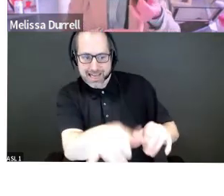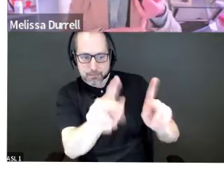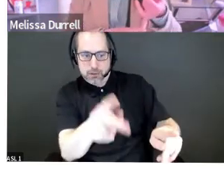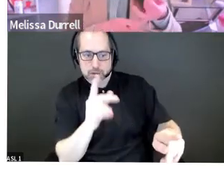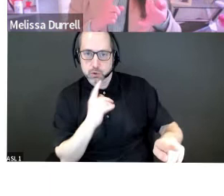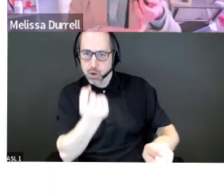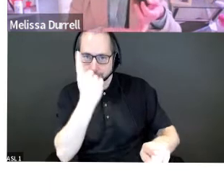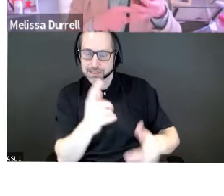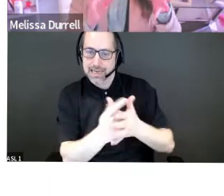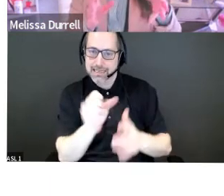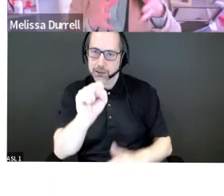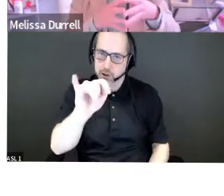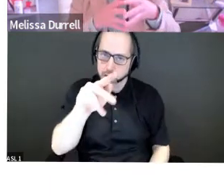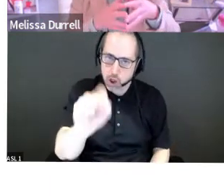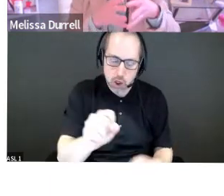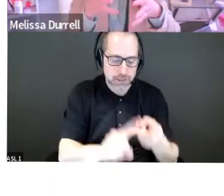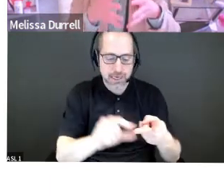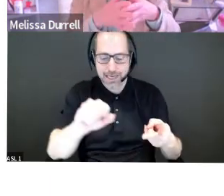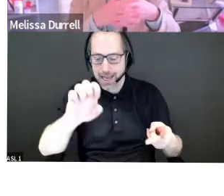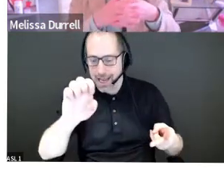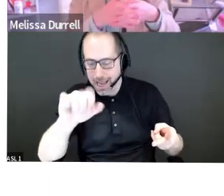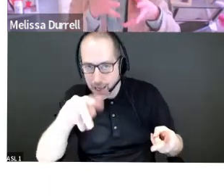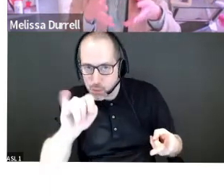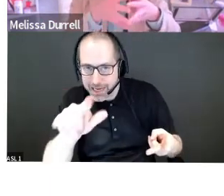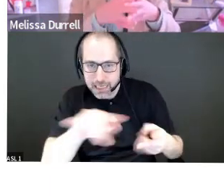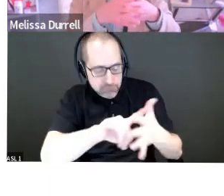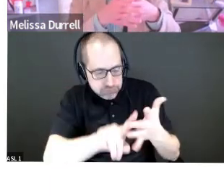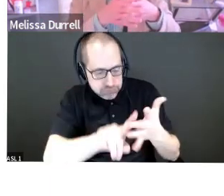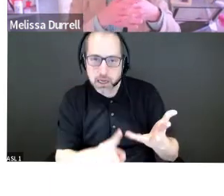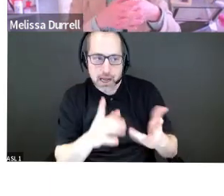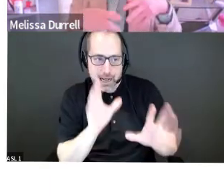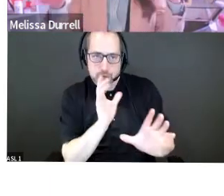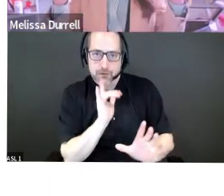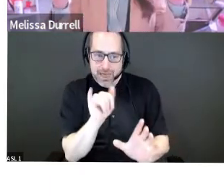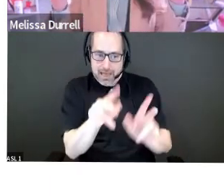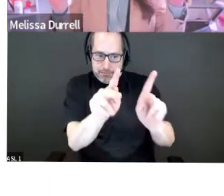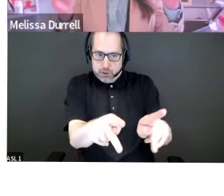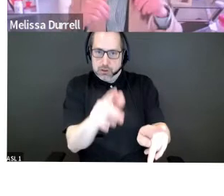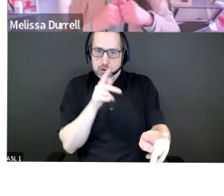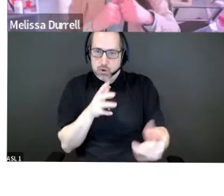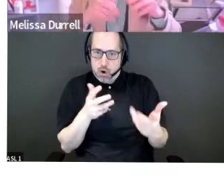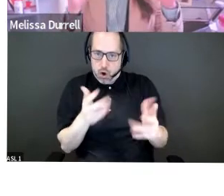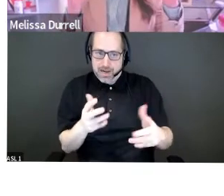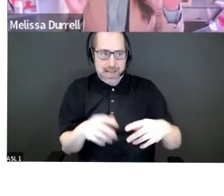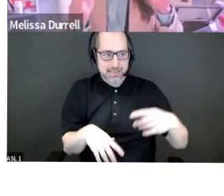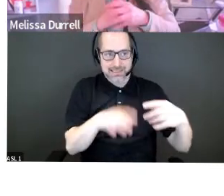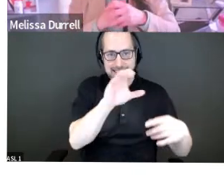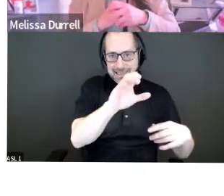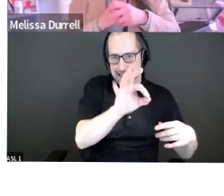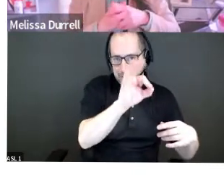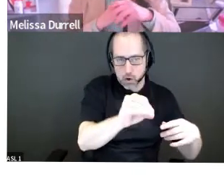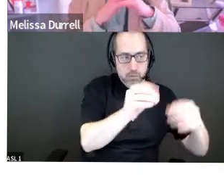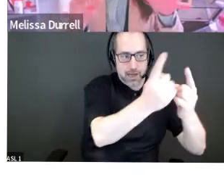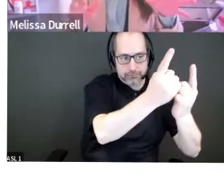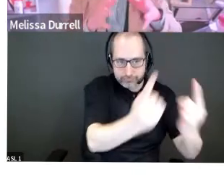the, the, the stocks, the equity, all of that kind of stuff. So I always try to, I look for someone who is either they've got a fractional CFO or they have someone